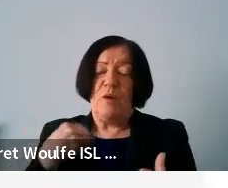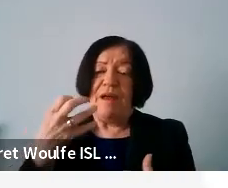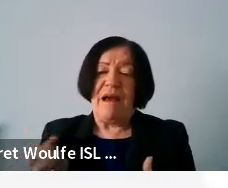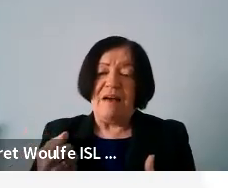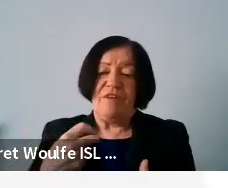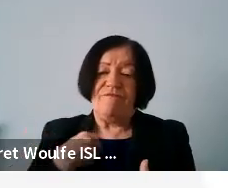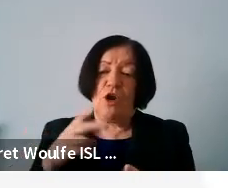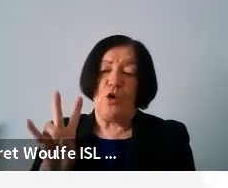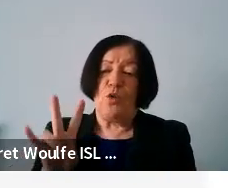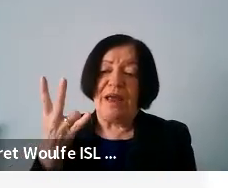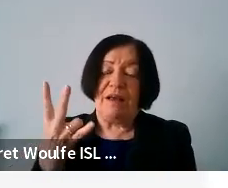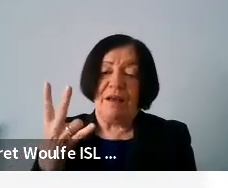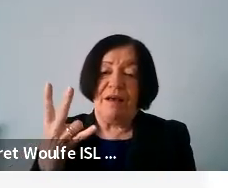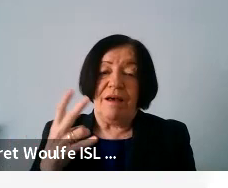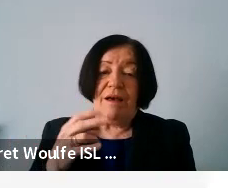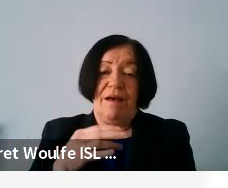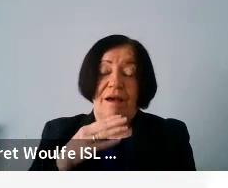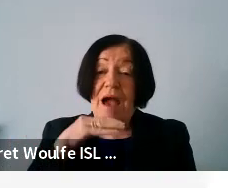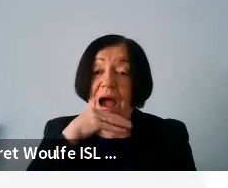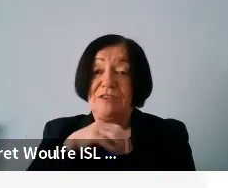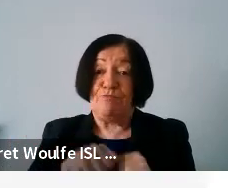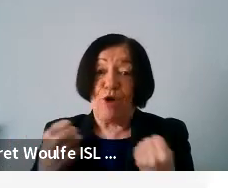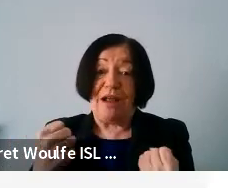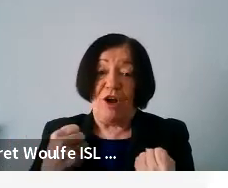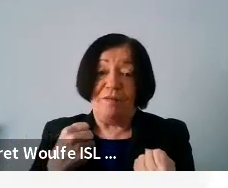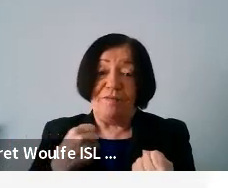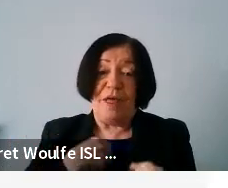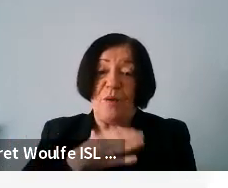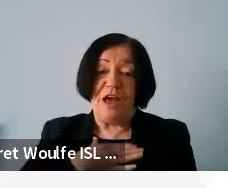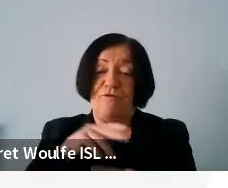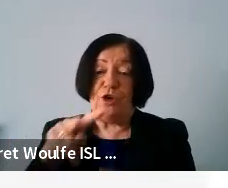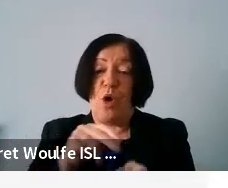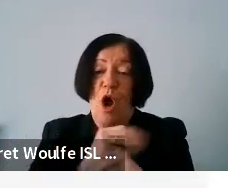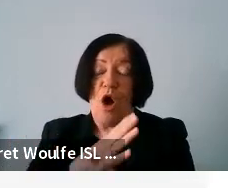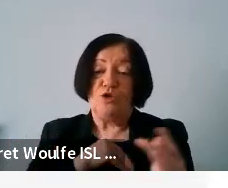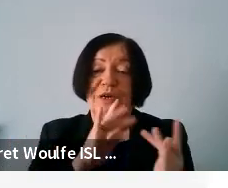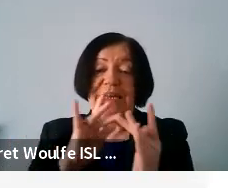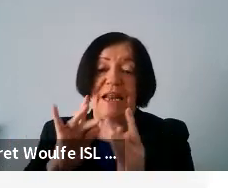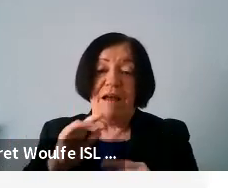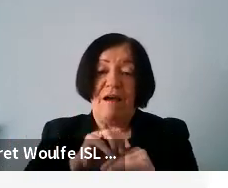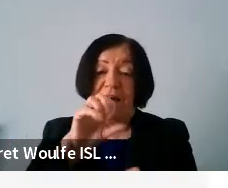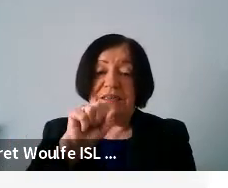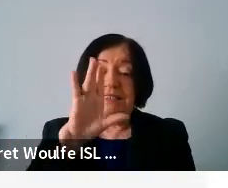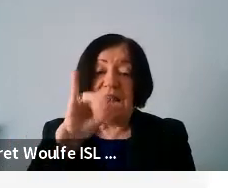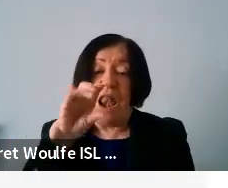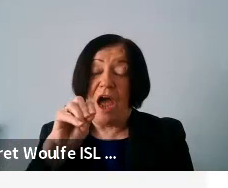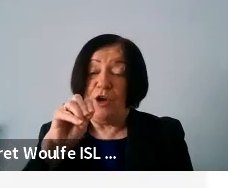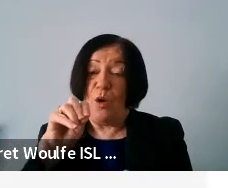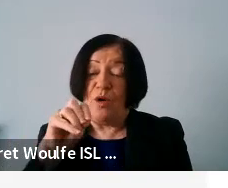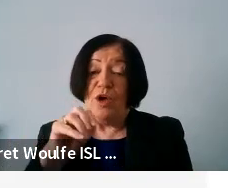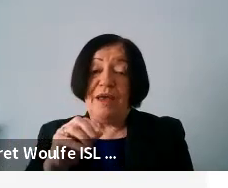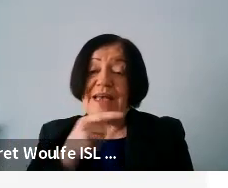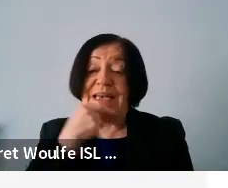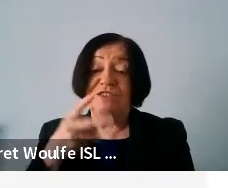very quick um icebreaker so i would like for you to all connect on slido so the easiest way to do